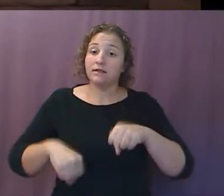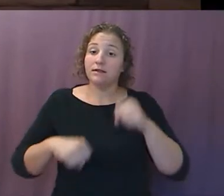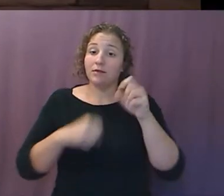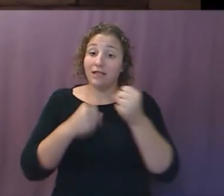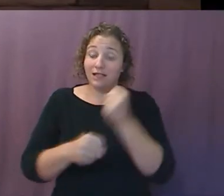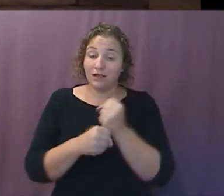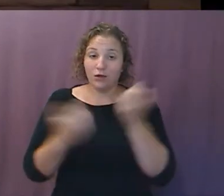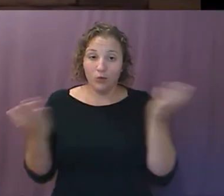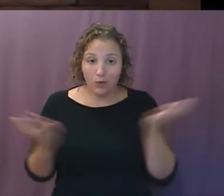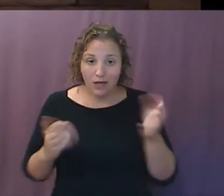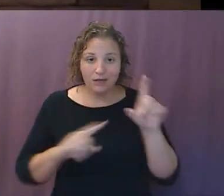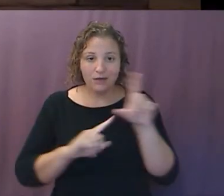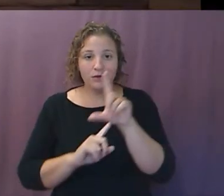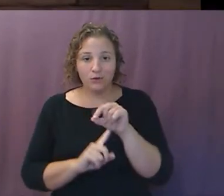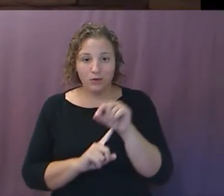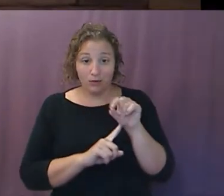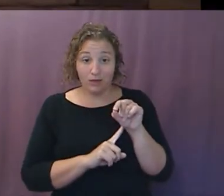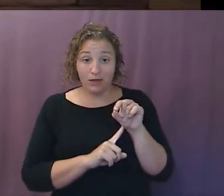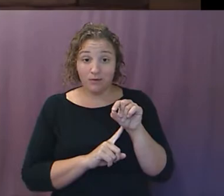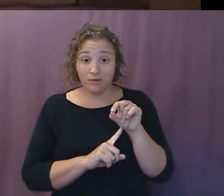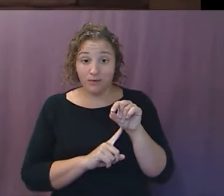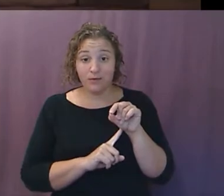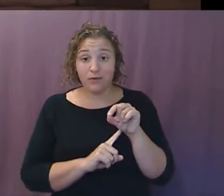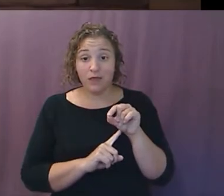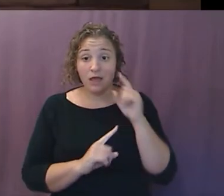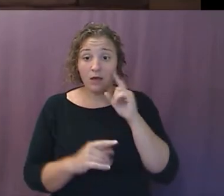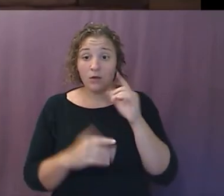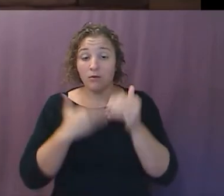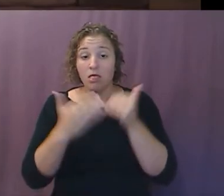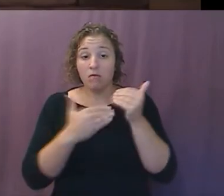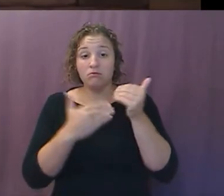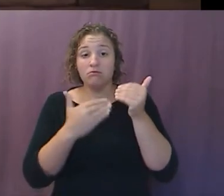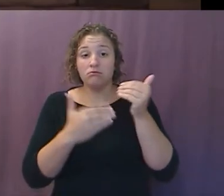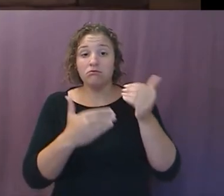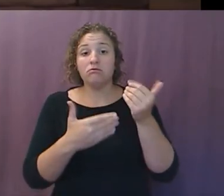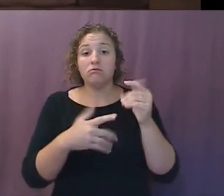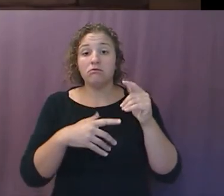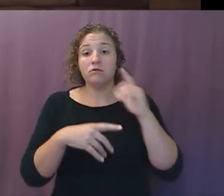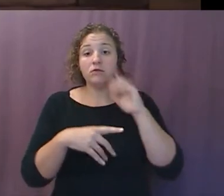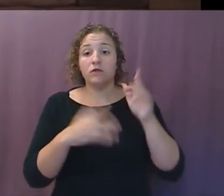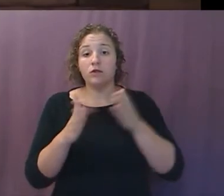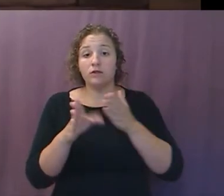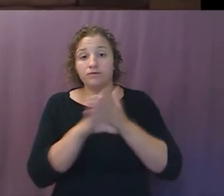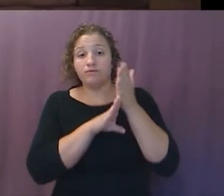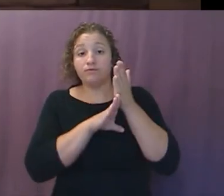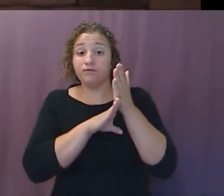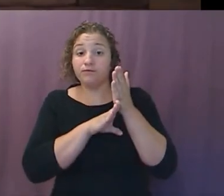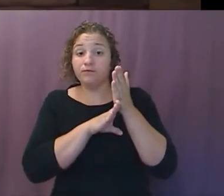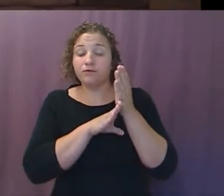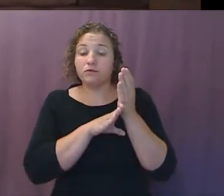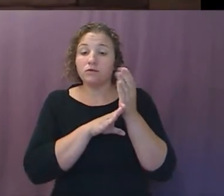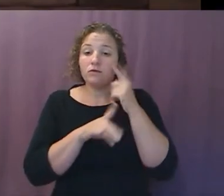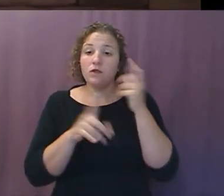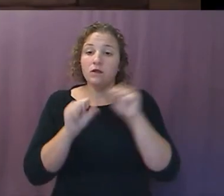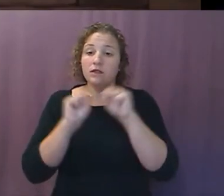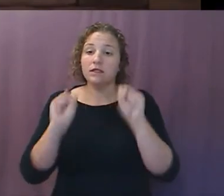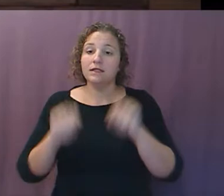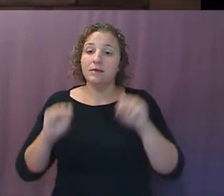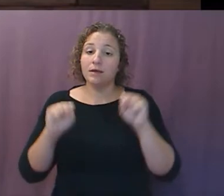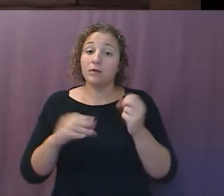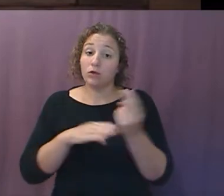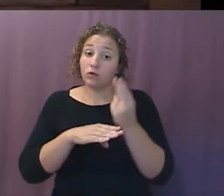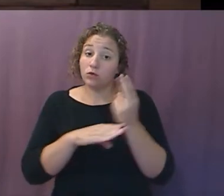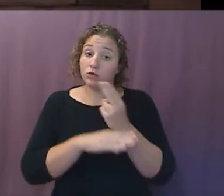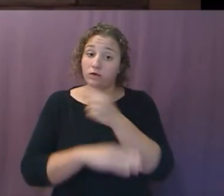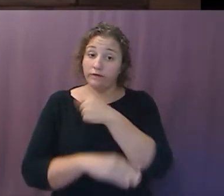that may be delayed with COVID and will go through numerous iterations before becoming official. While the system may be a useful tool for China to